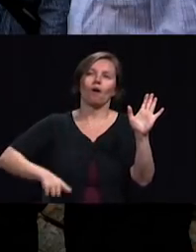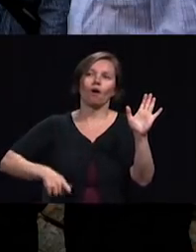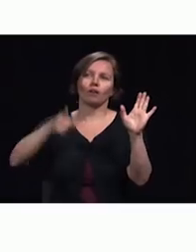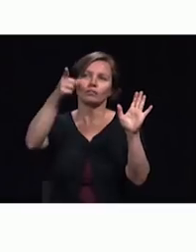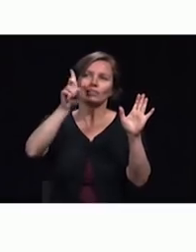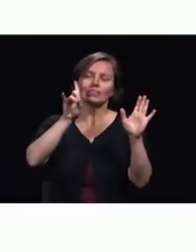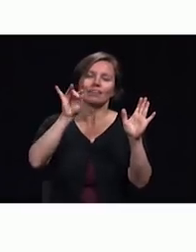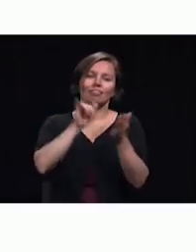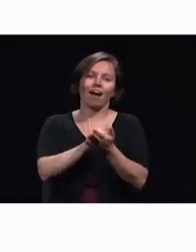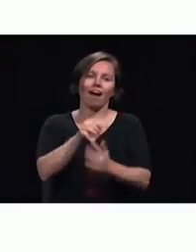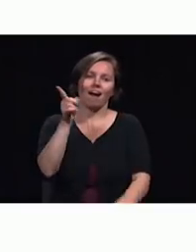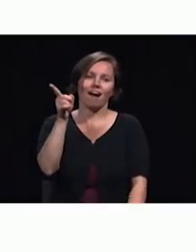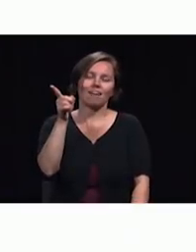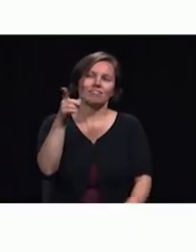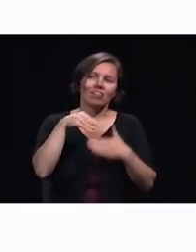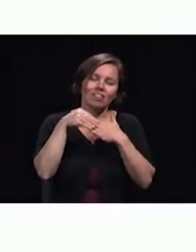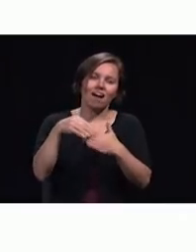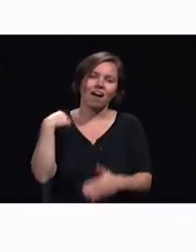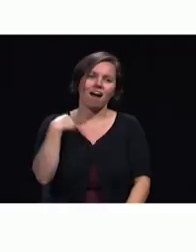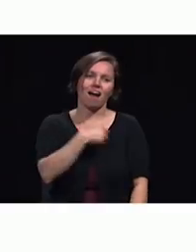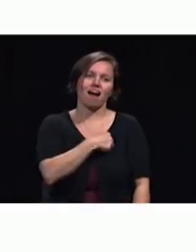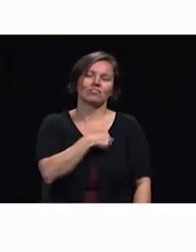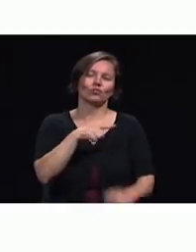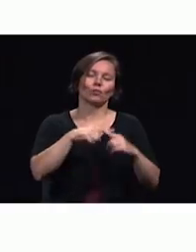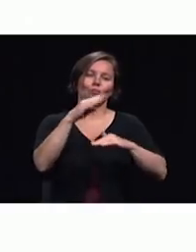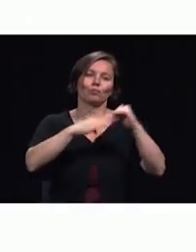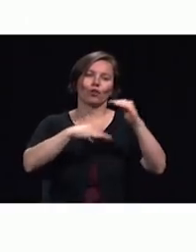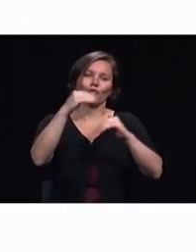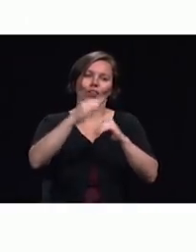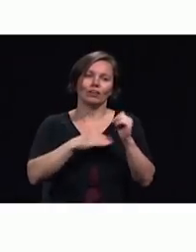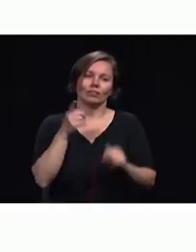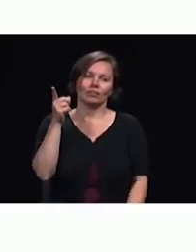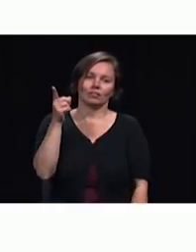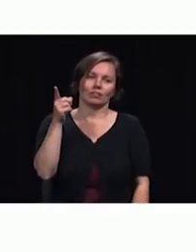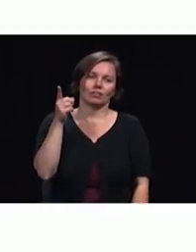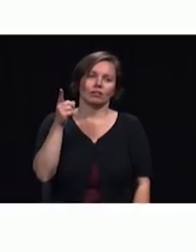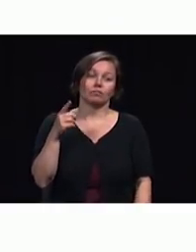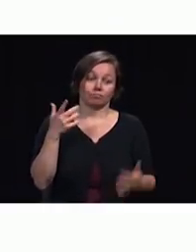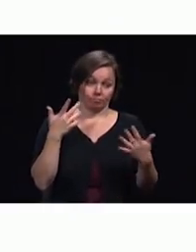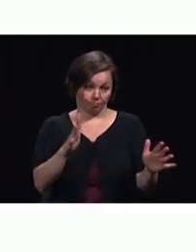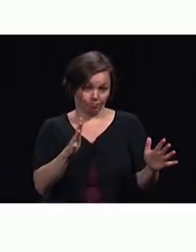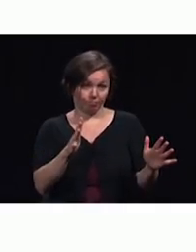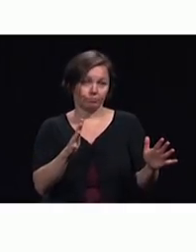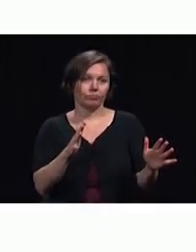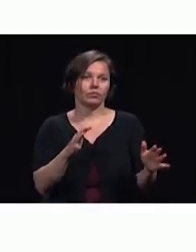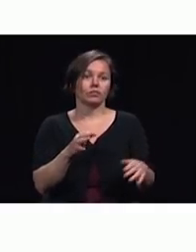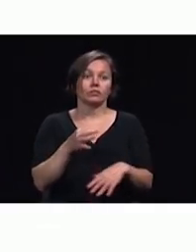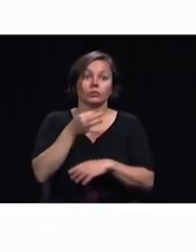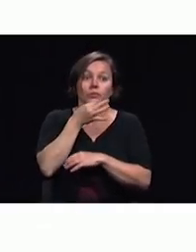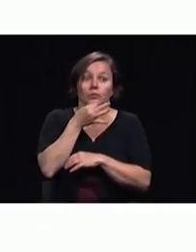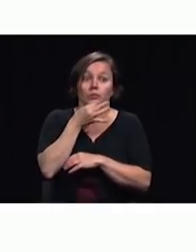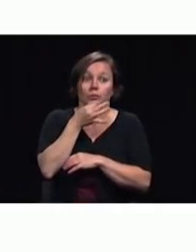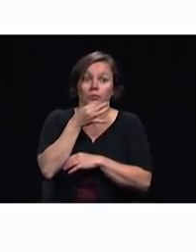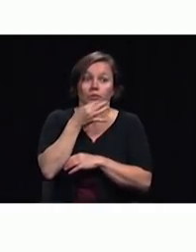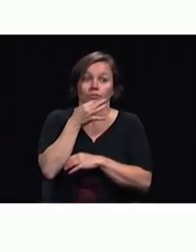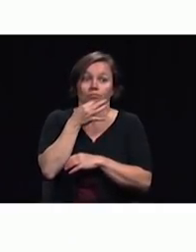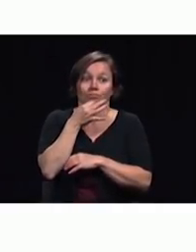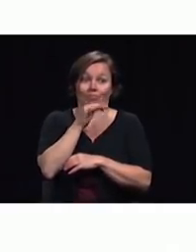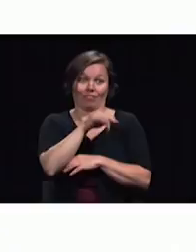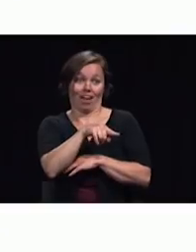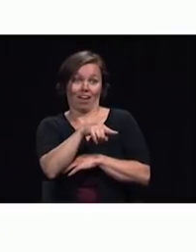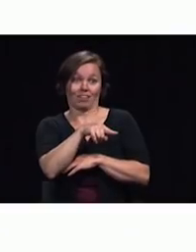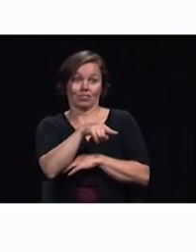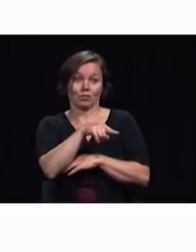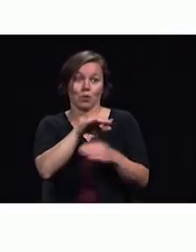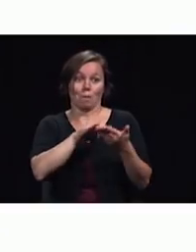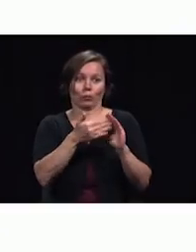building construction is complete and soon this community this is community